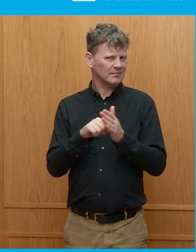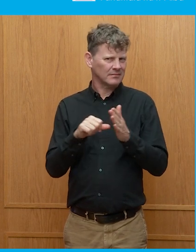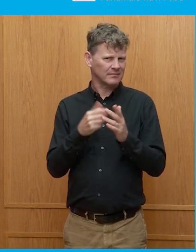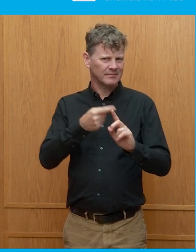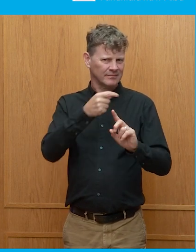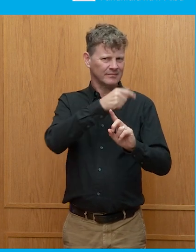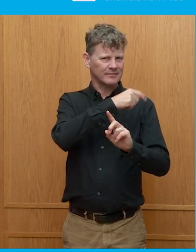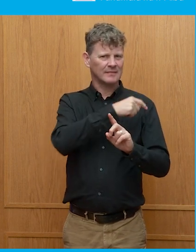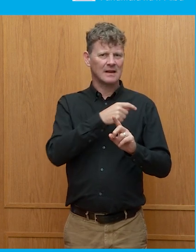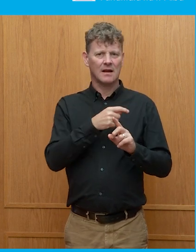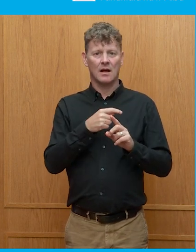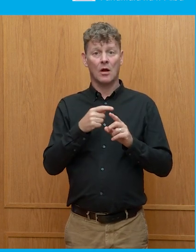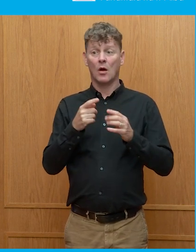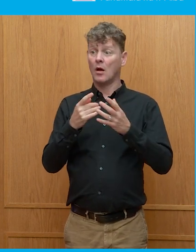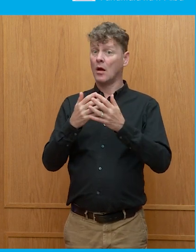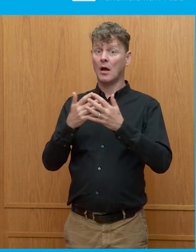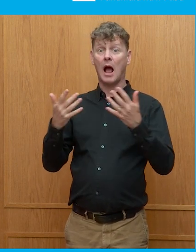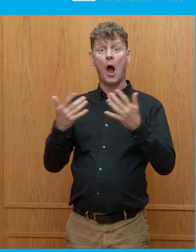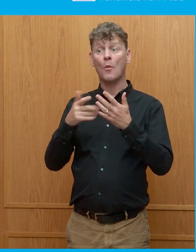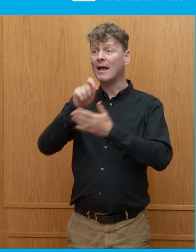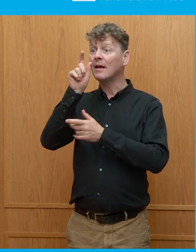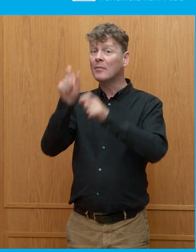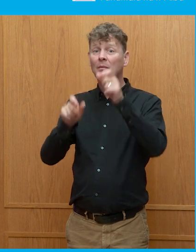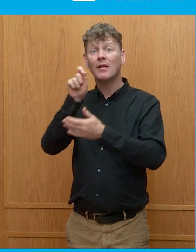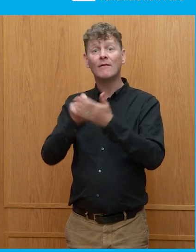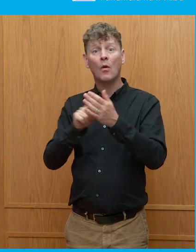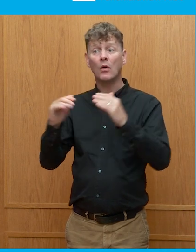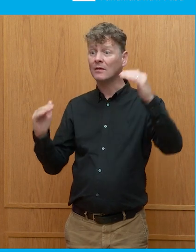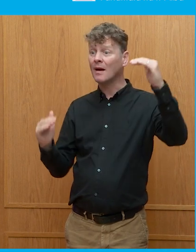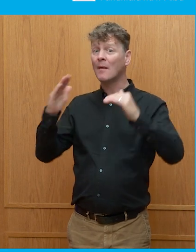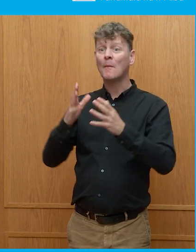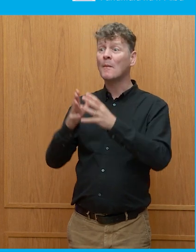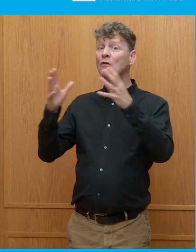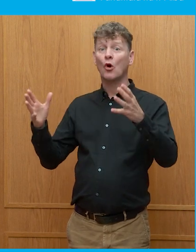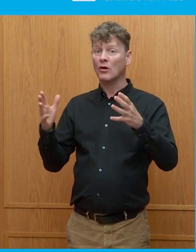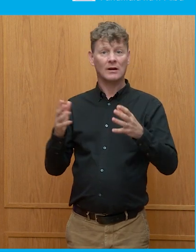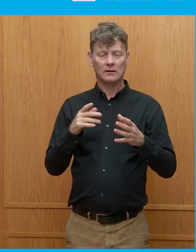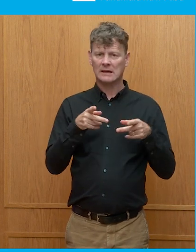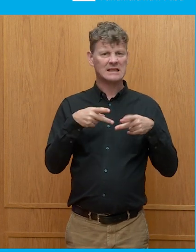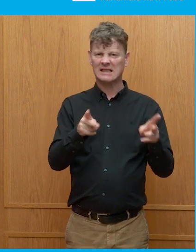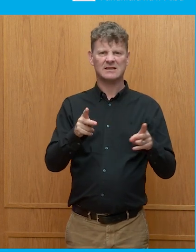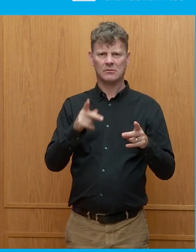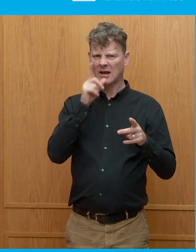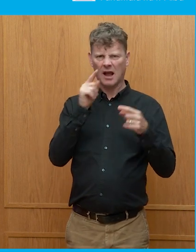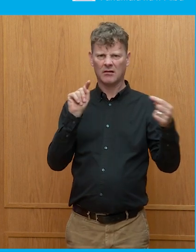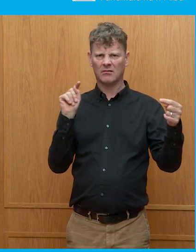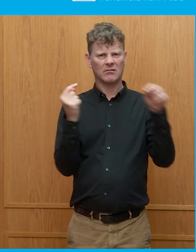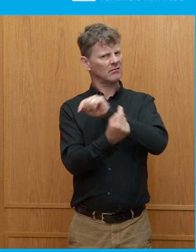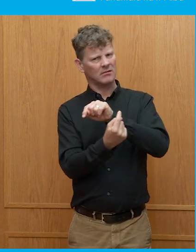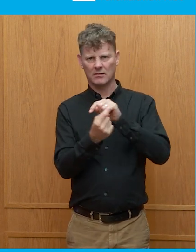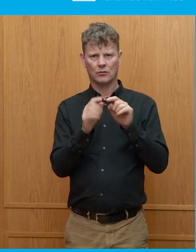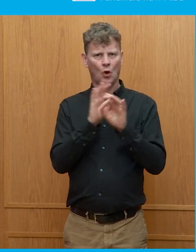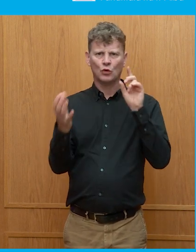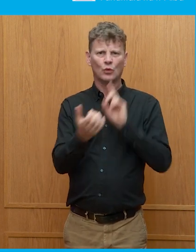if you win the popular vote that you will win enough votes within the Electoral College to become president. And that was